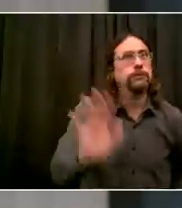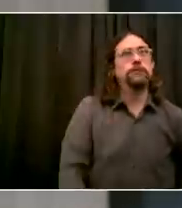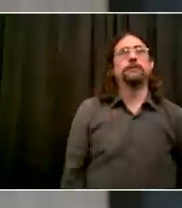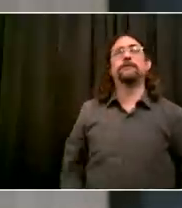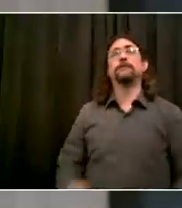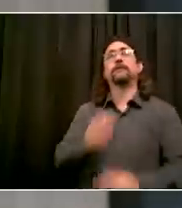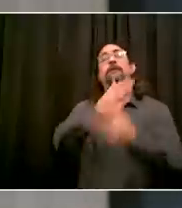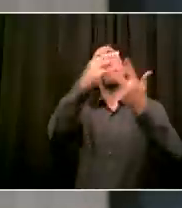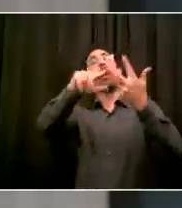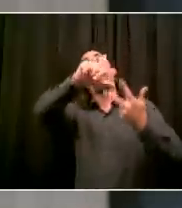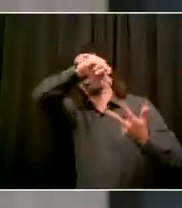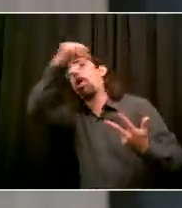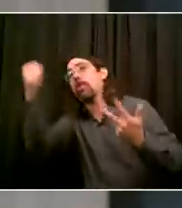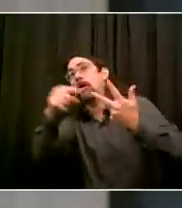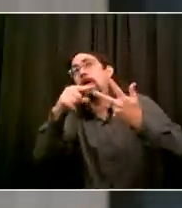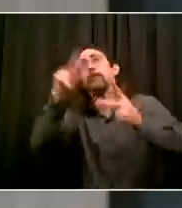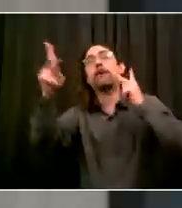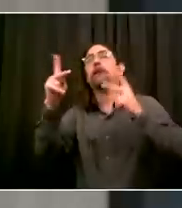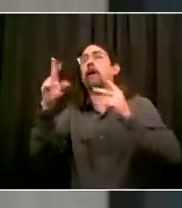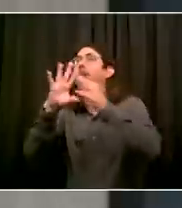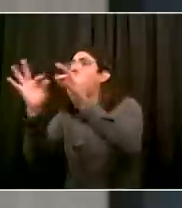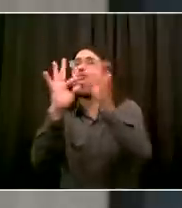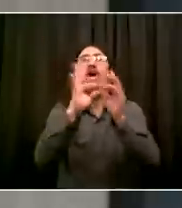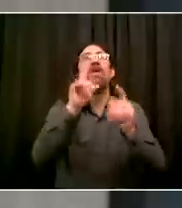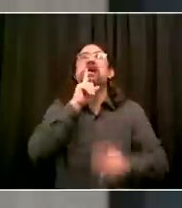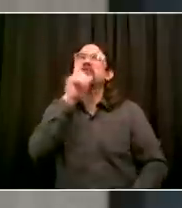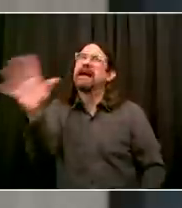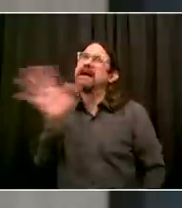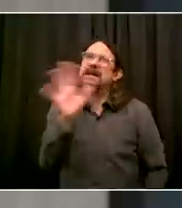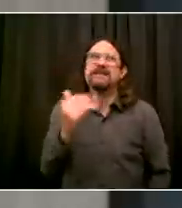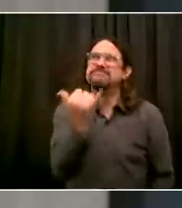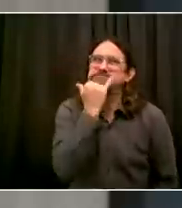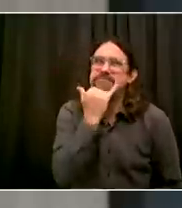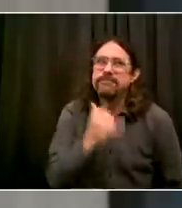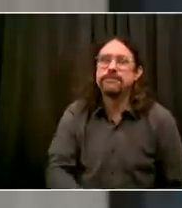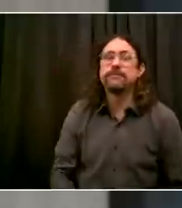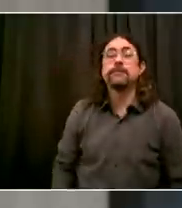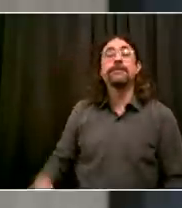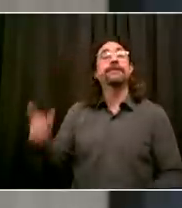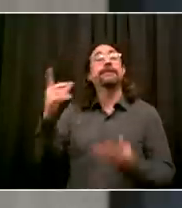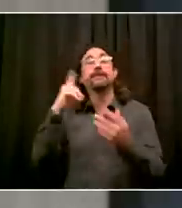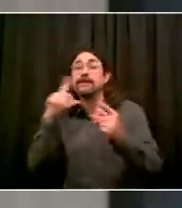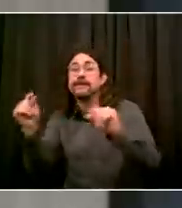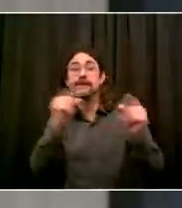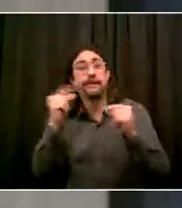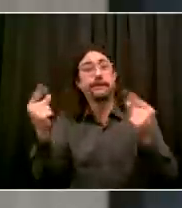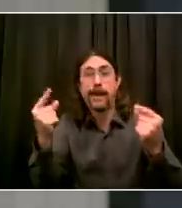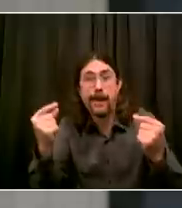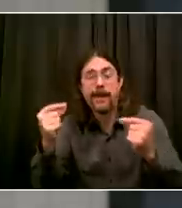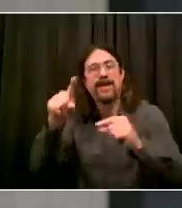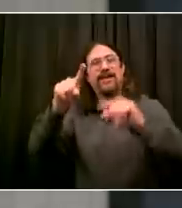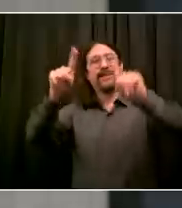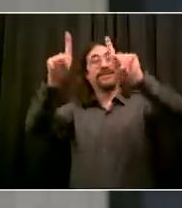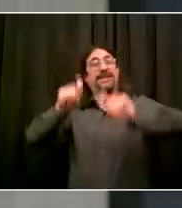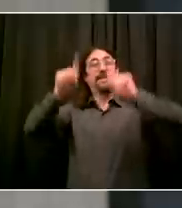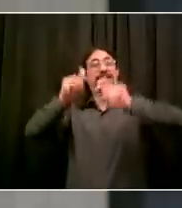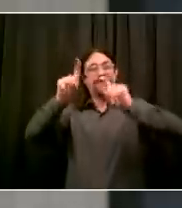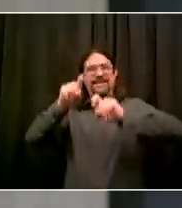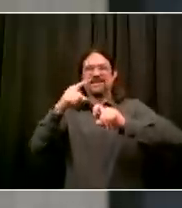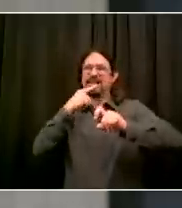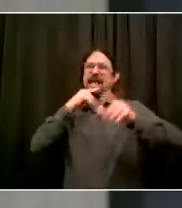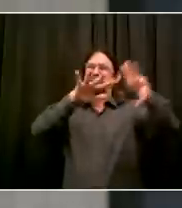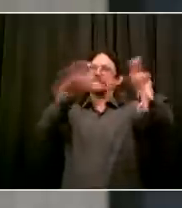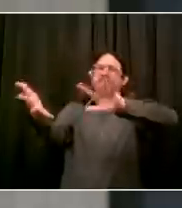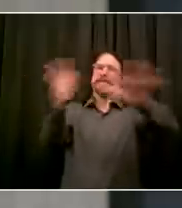or whether it's a PCR people are getting in 24 to 48 hours the results of, those are accurate tests.